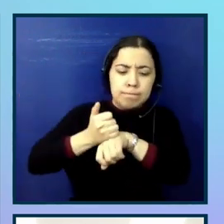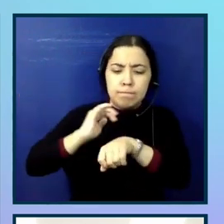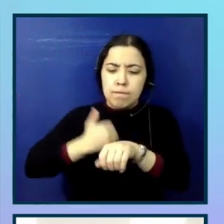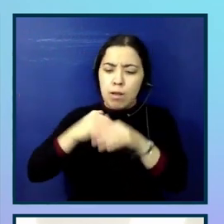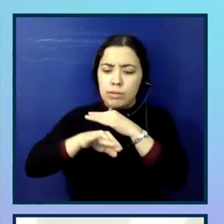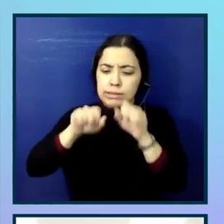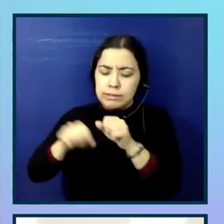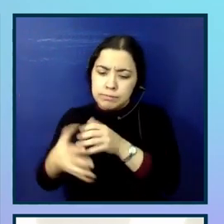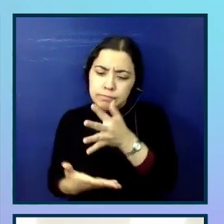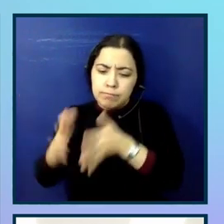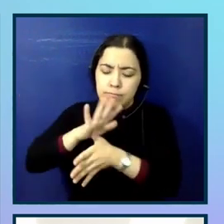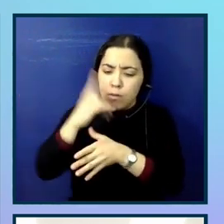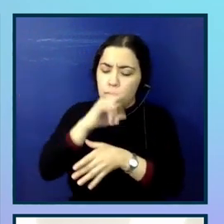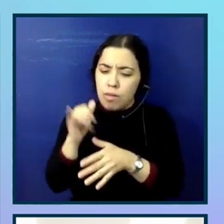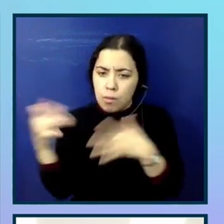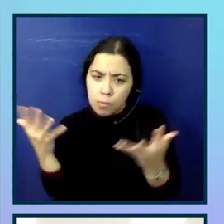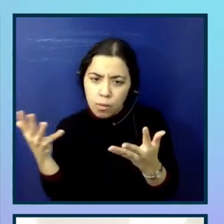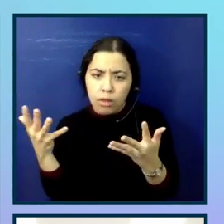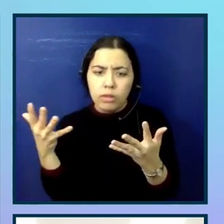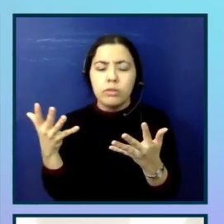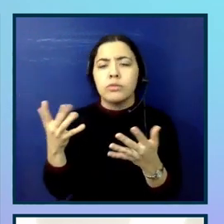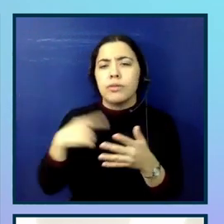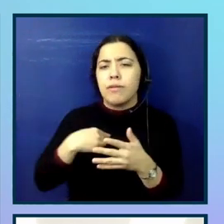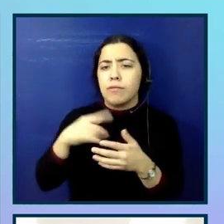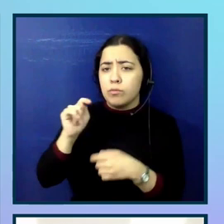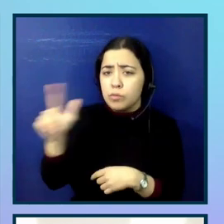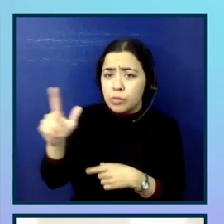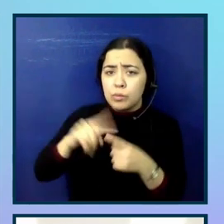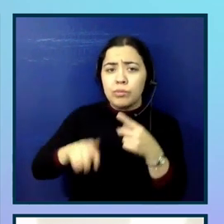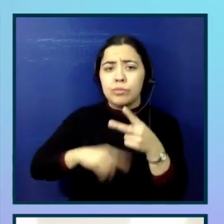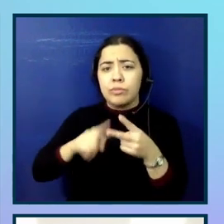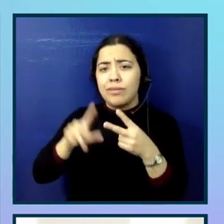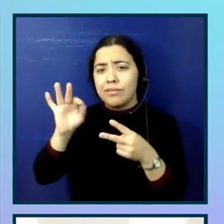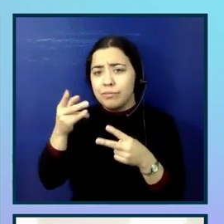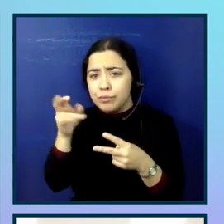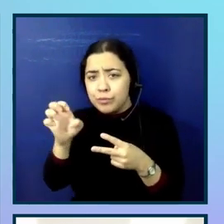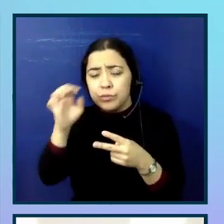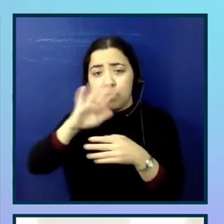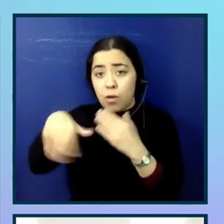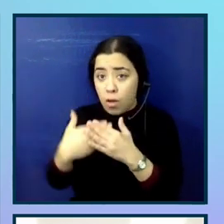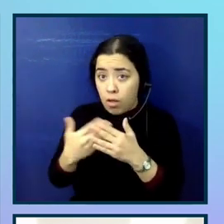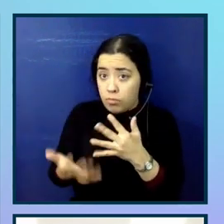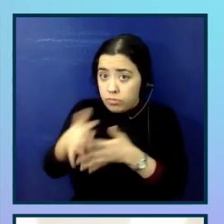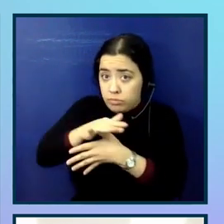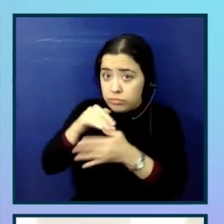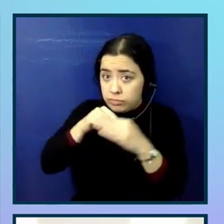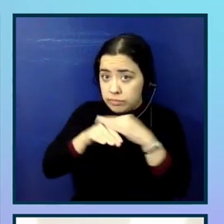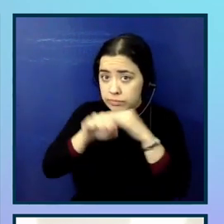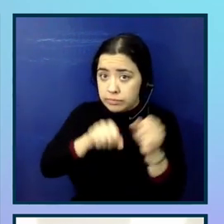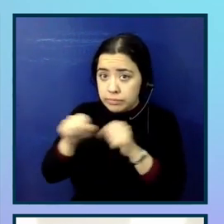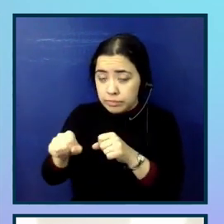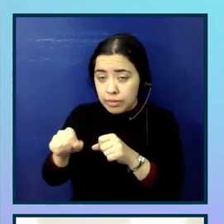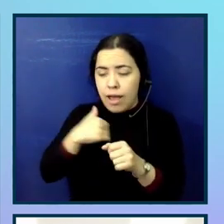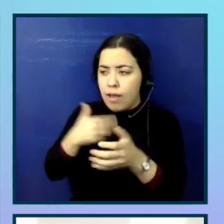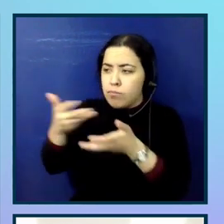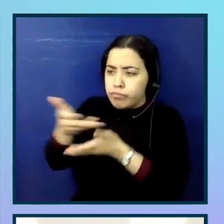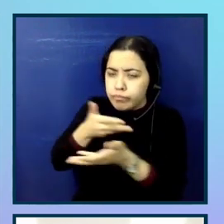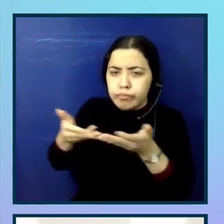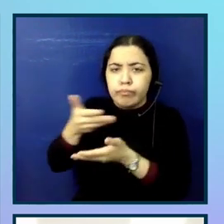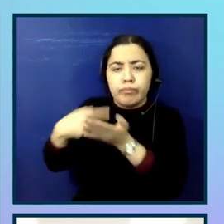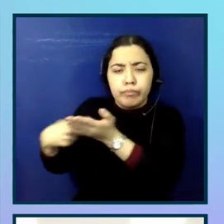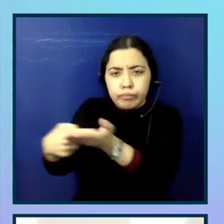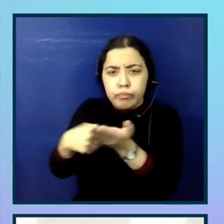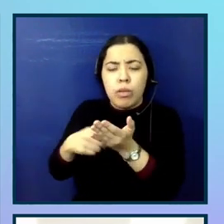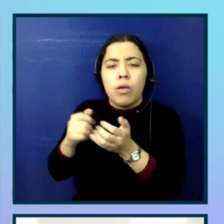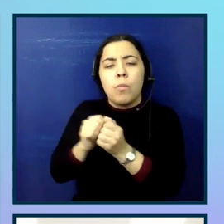like implementing specific tools and features for accessibility. And across the days we had social activities to build empathy with our teams. We played lots of